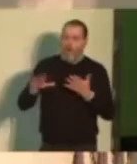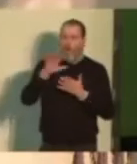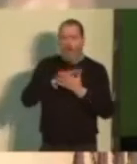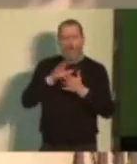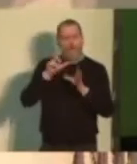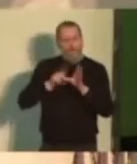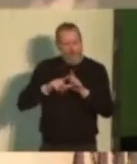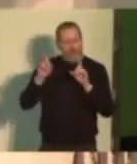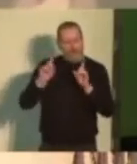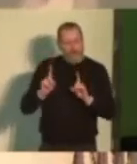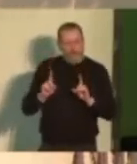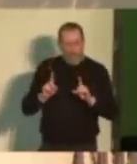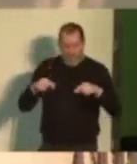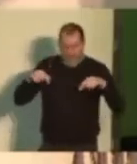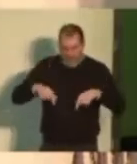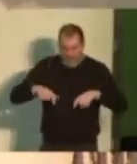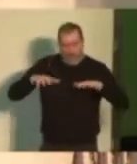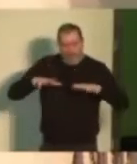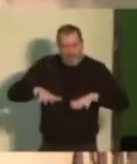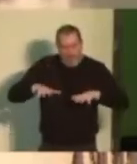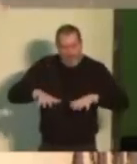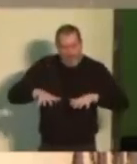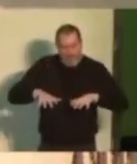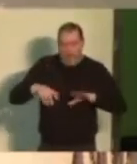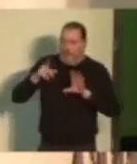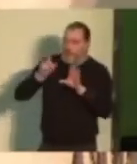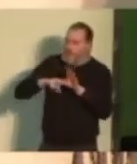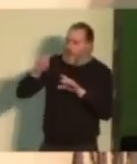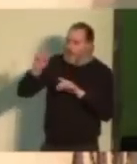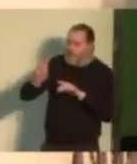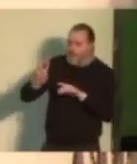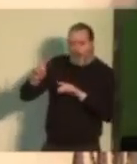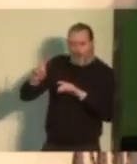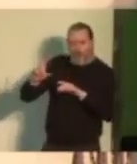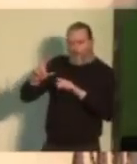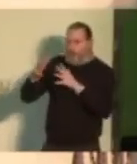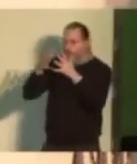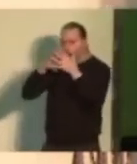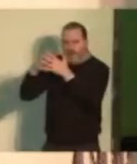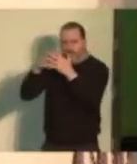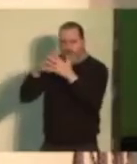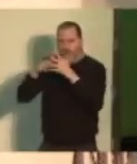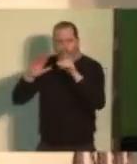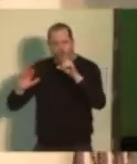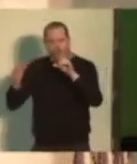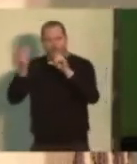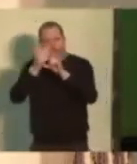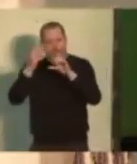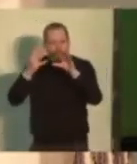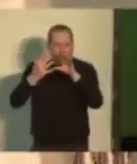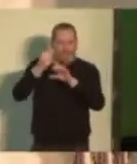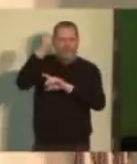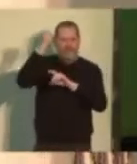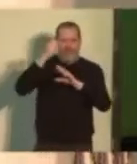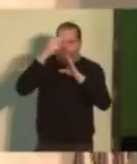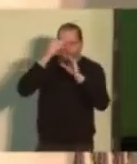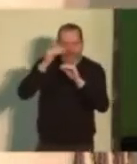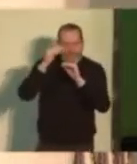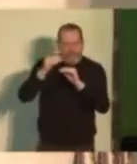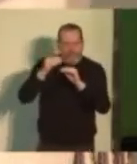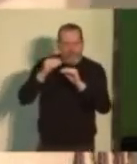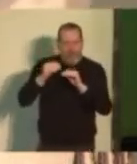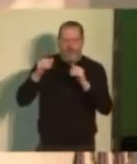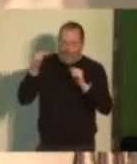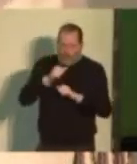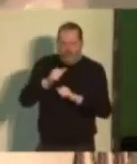this country, in my country, who has the desire to get a higher education should be able to do that, regardless